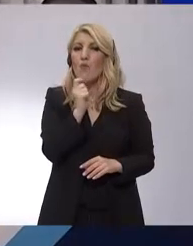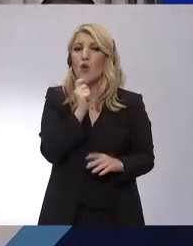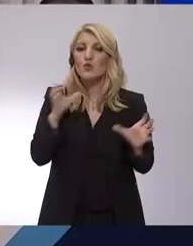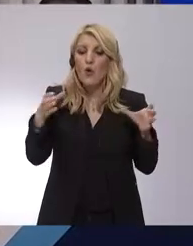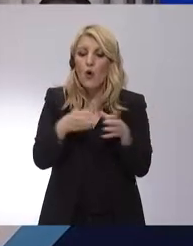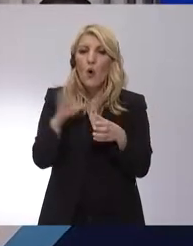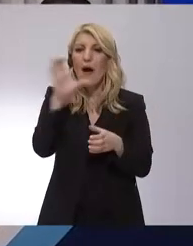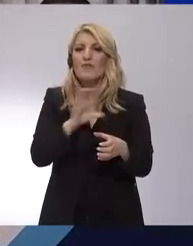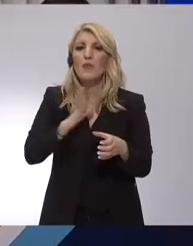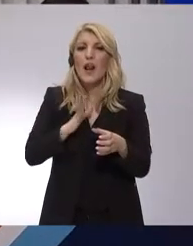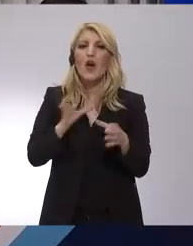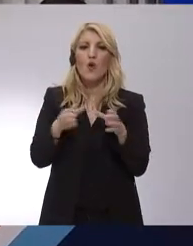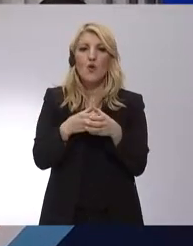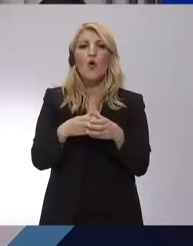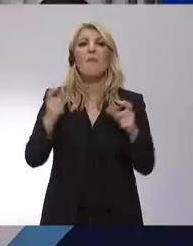Thank you so much.